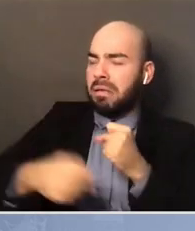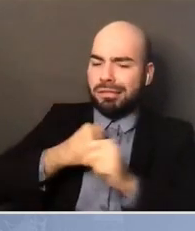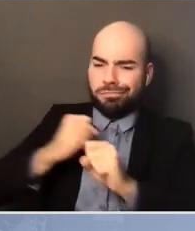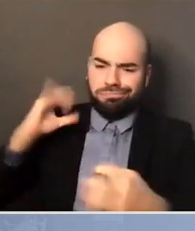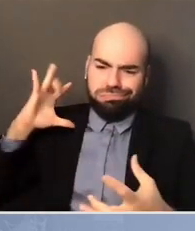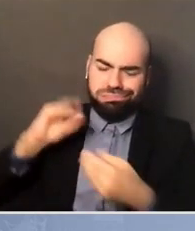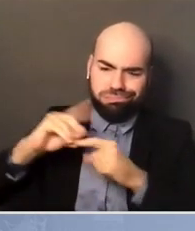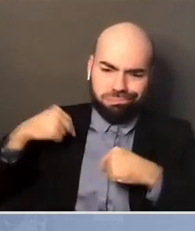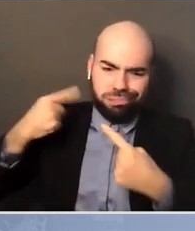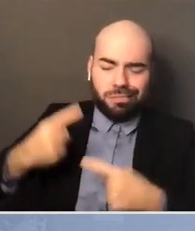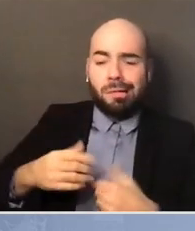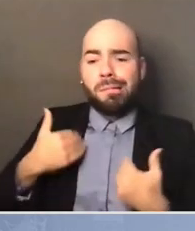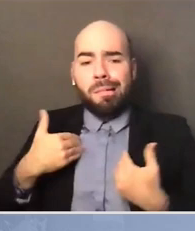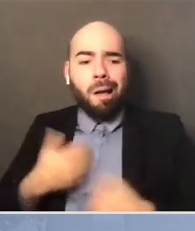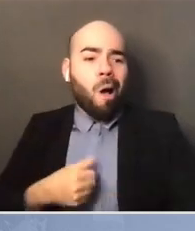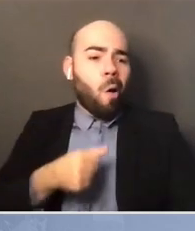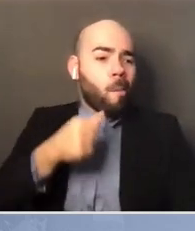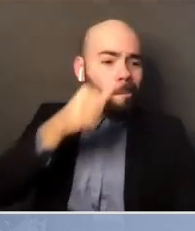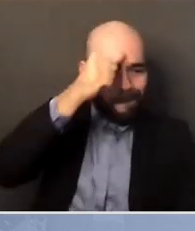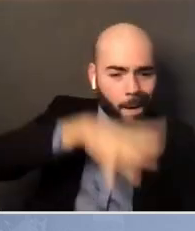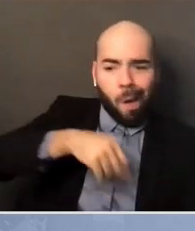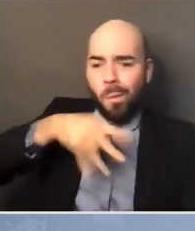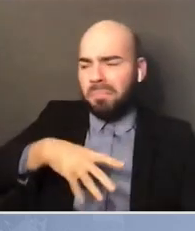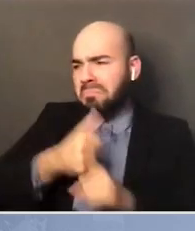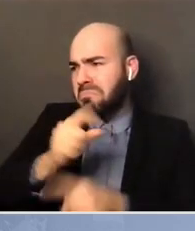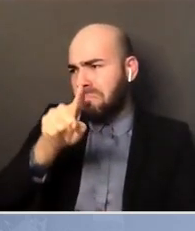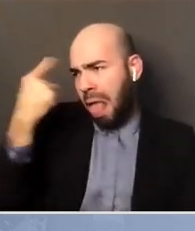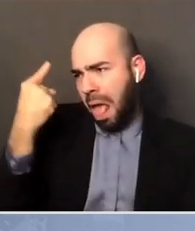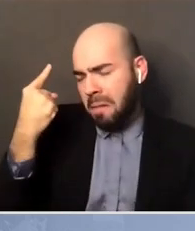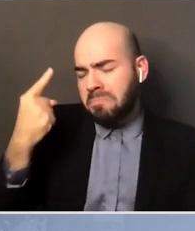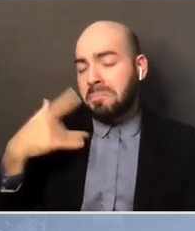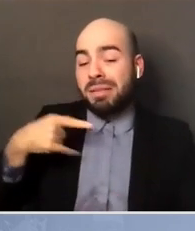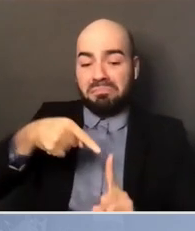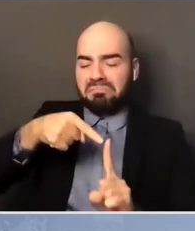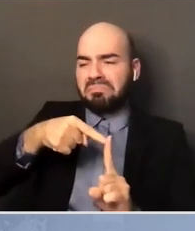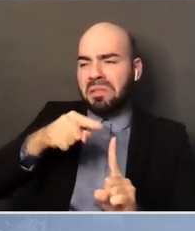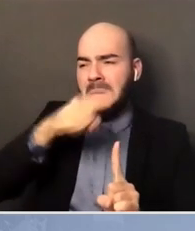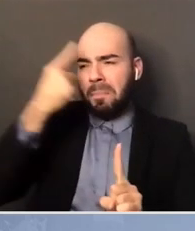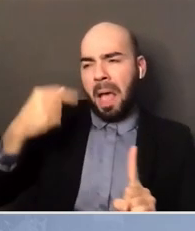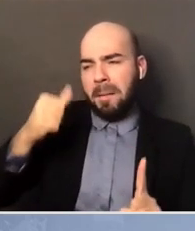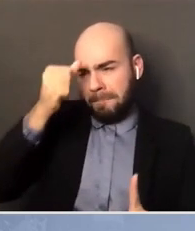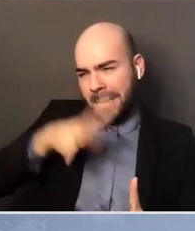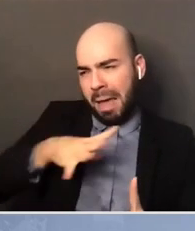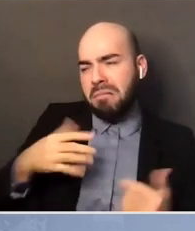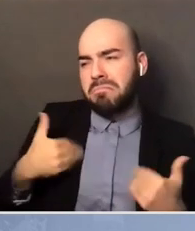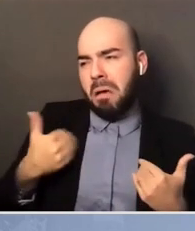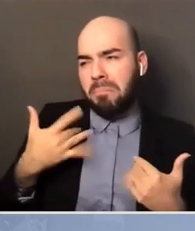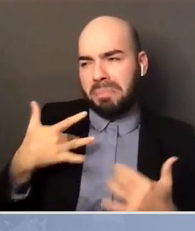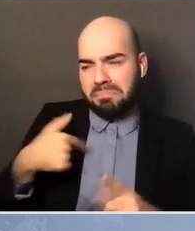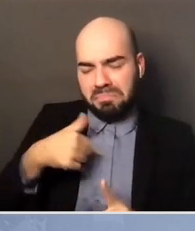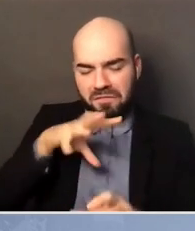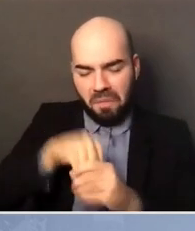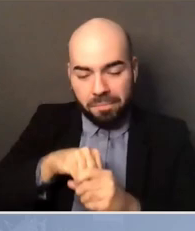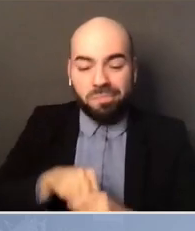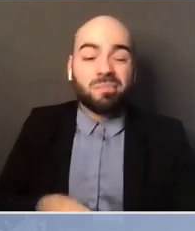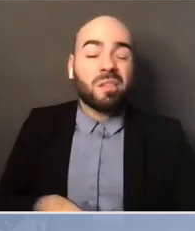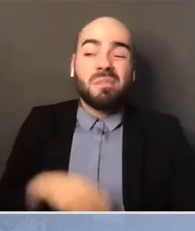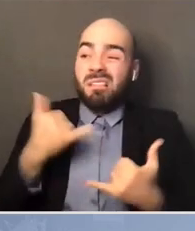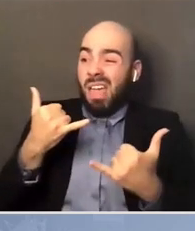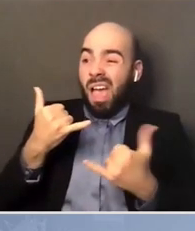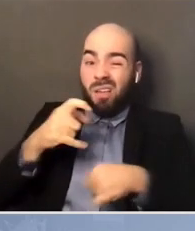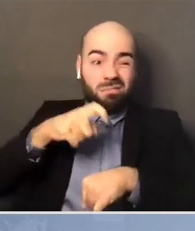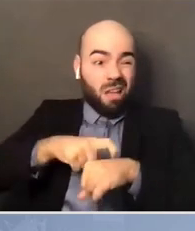men, young women, but most particularly young black men. In a world where many young black men